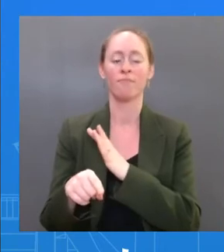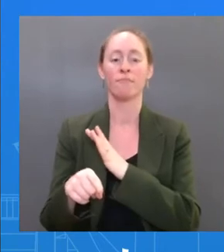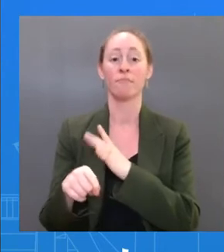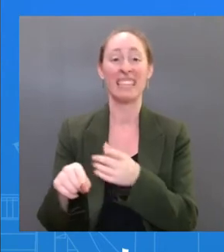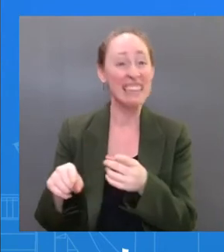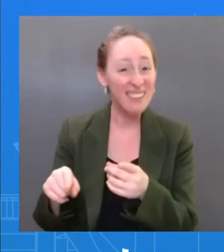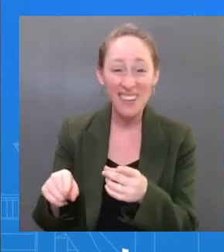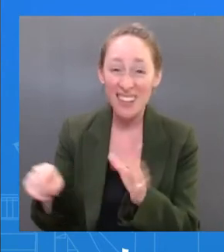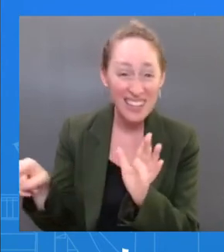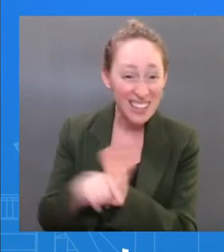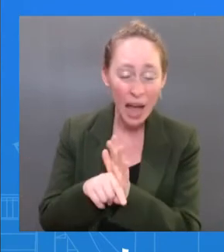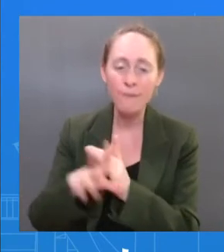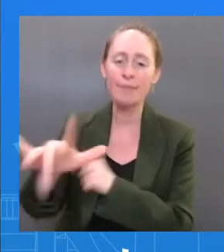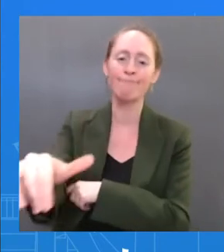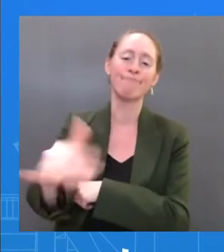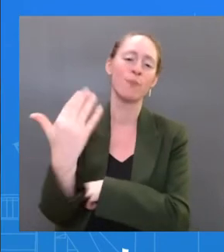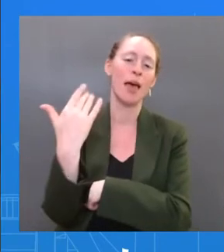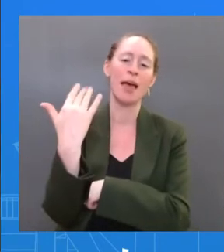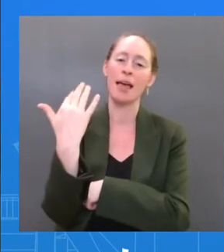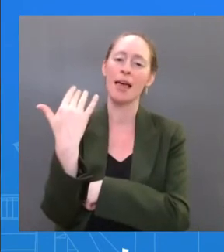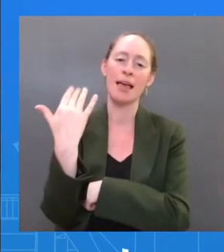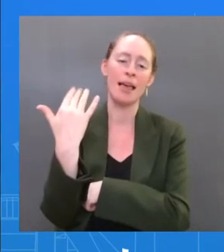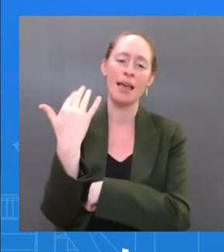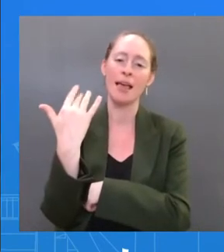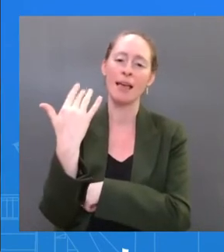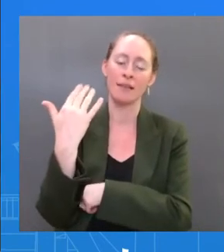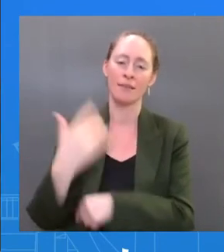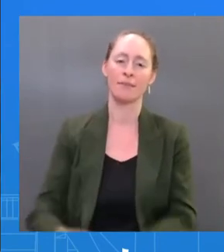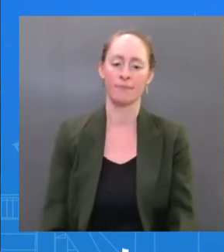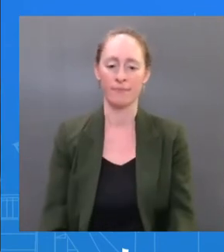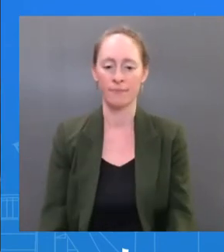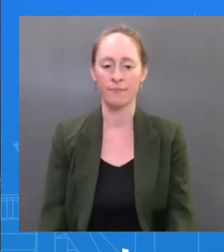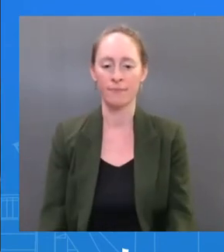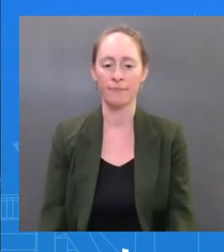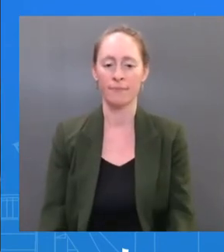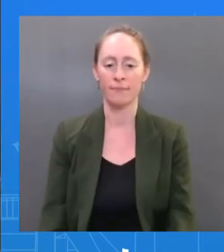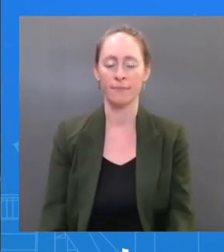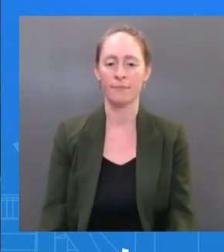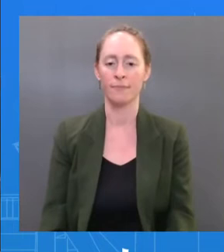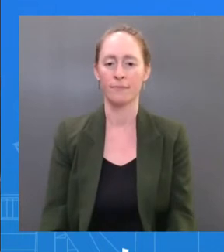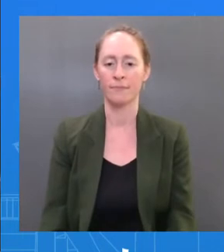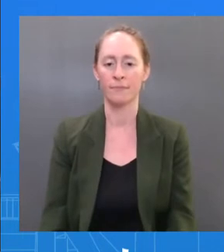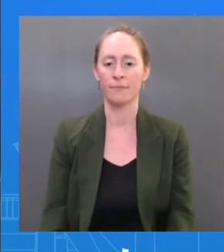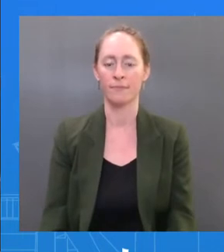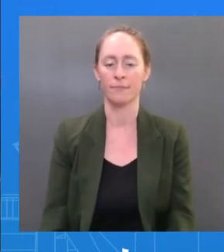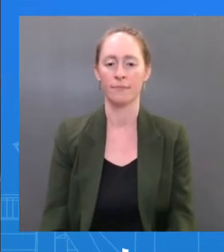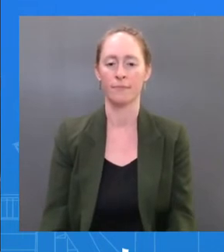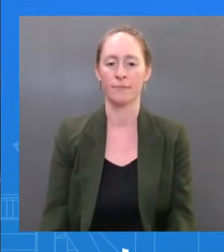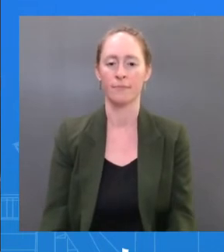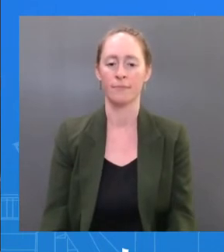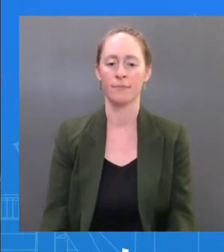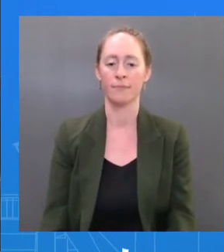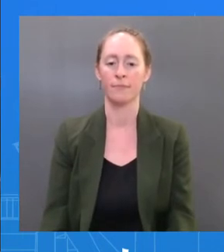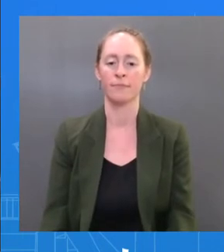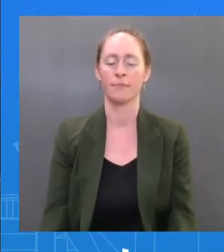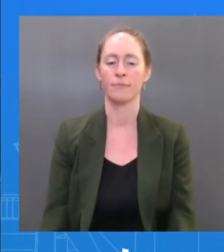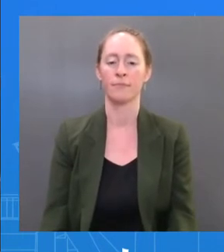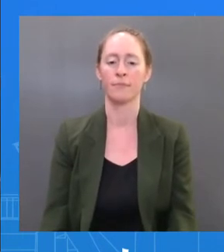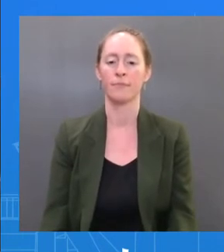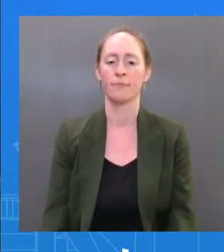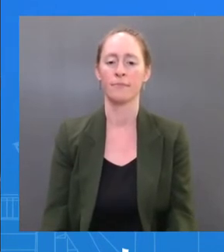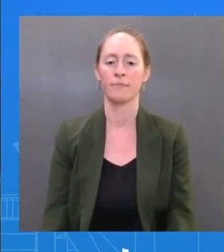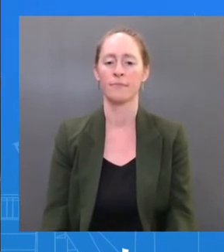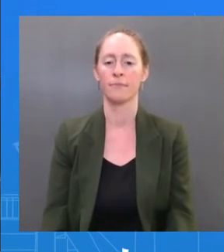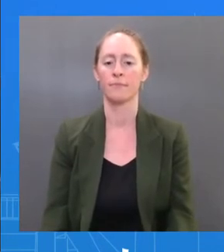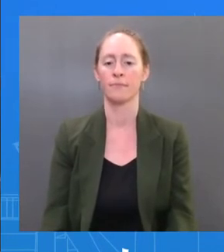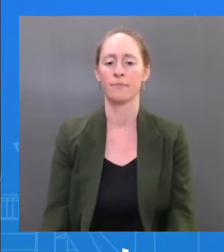How does the White House adjust to having a President with COVID? Who has access to him? Is he staying in one room, a series of rooms? What's